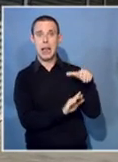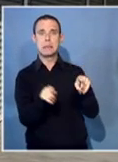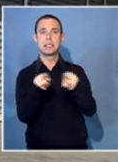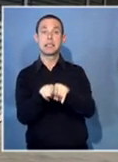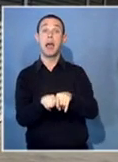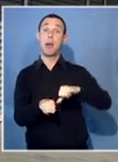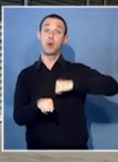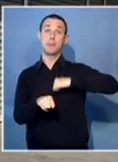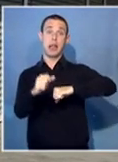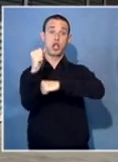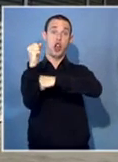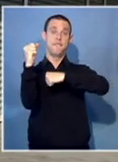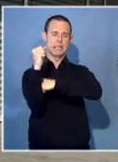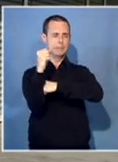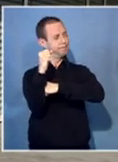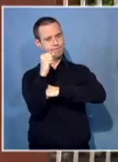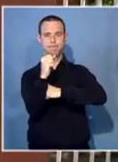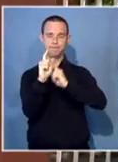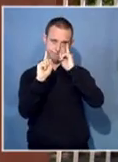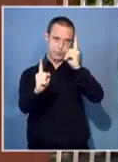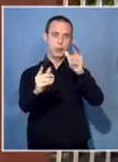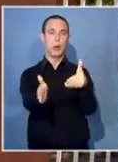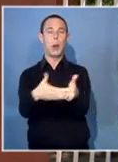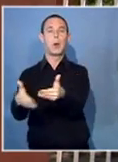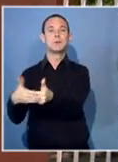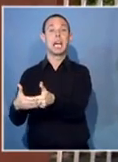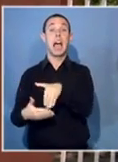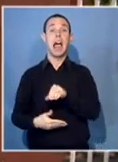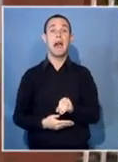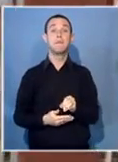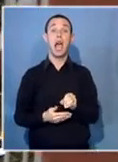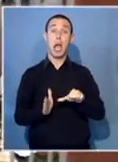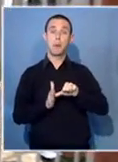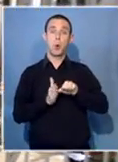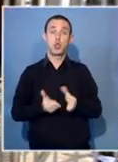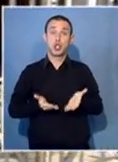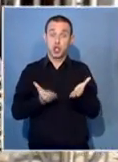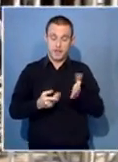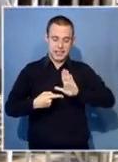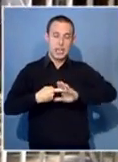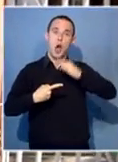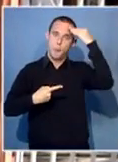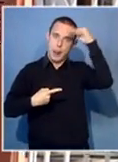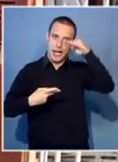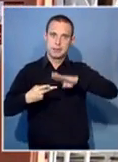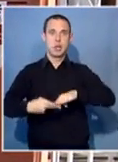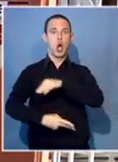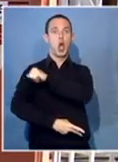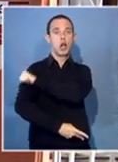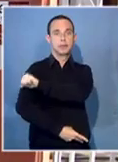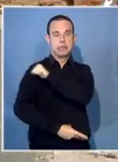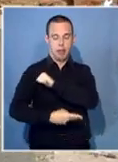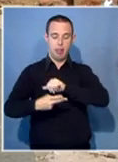offices, responded to the cold close. Only essential services, like police and health, have been